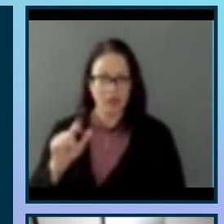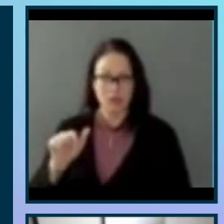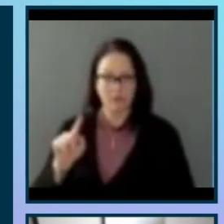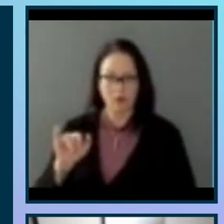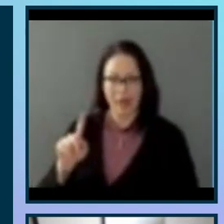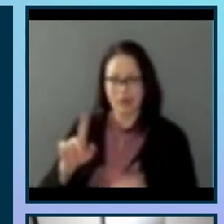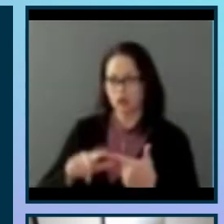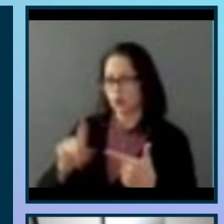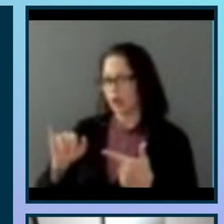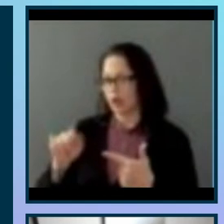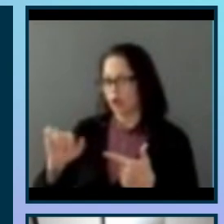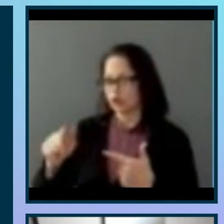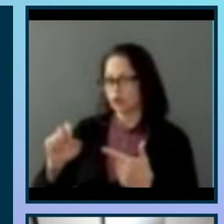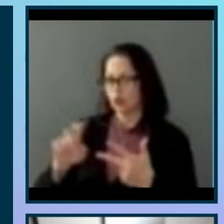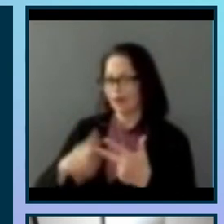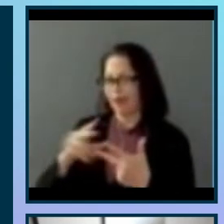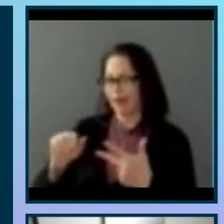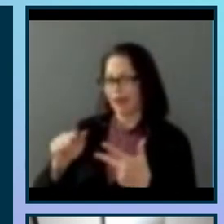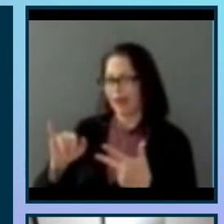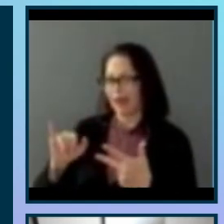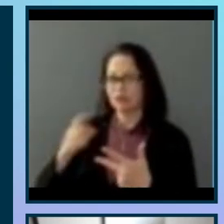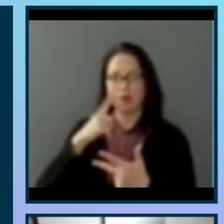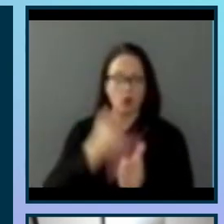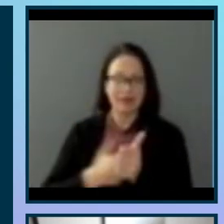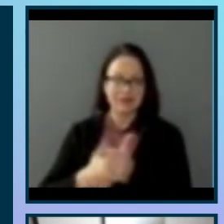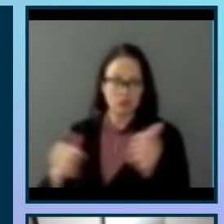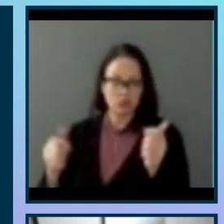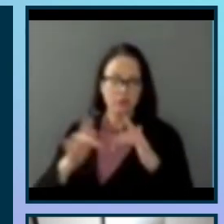longitude, and latitude and altitude for each of the recordings